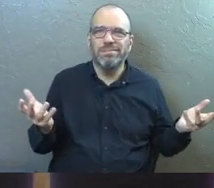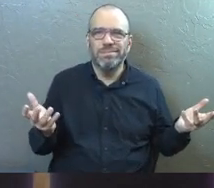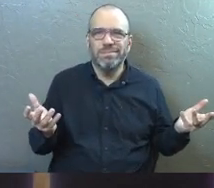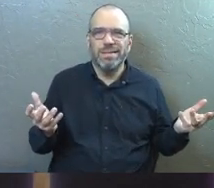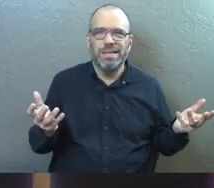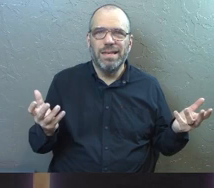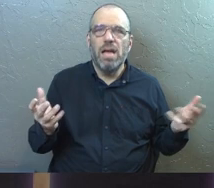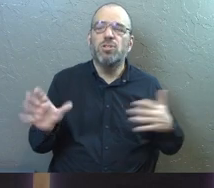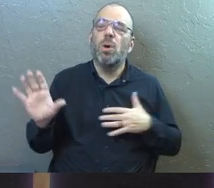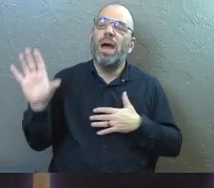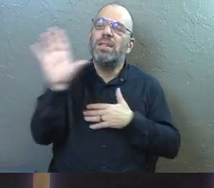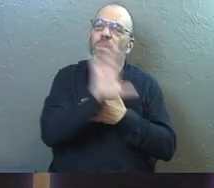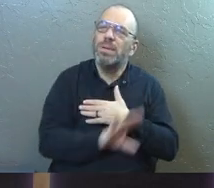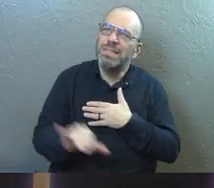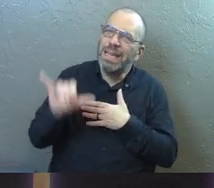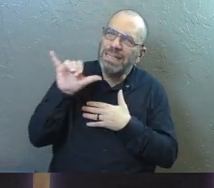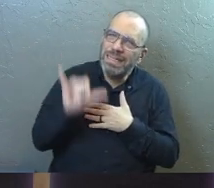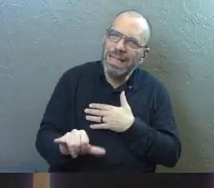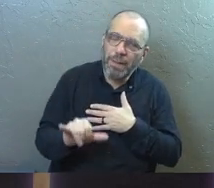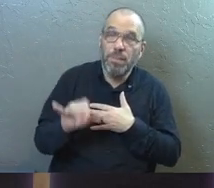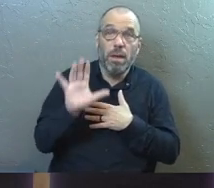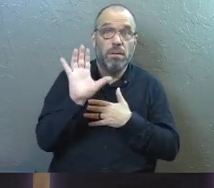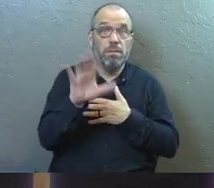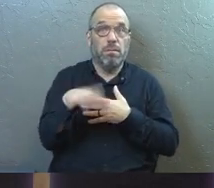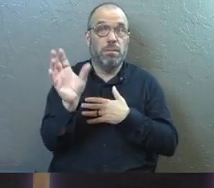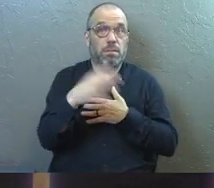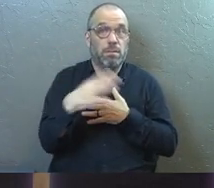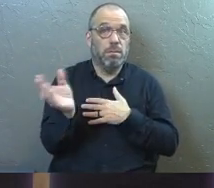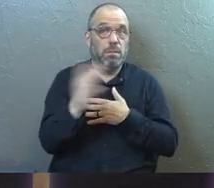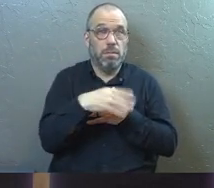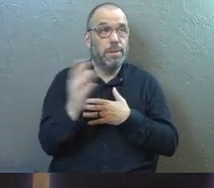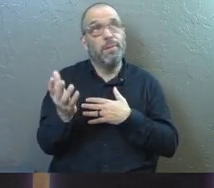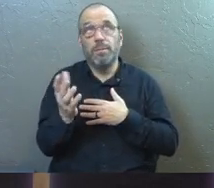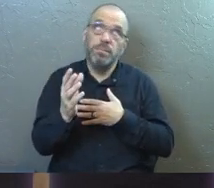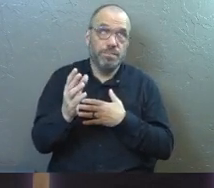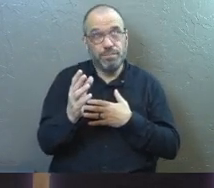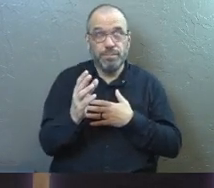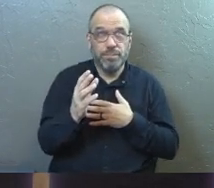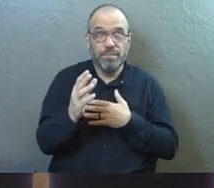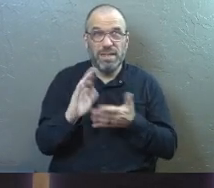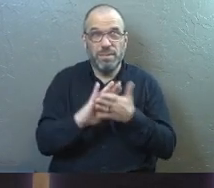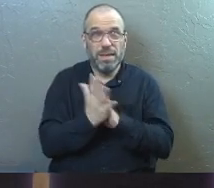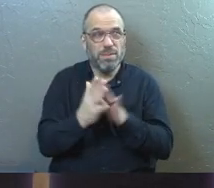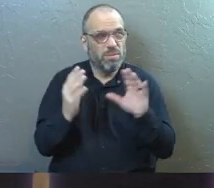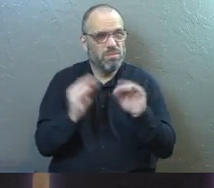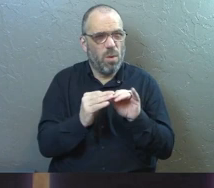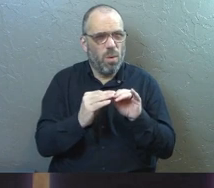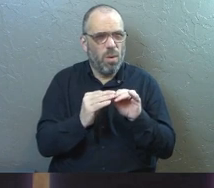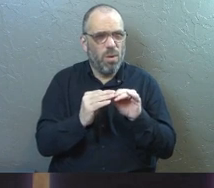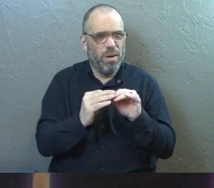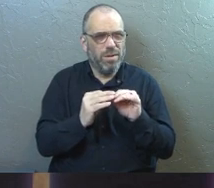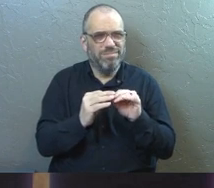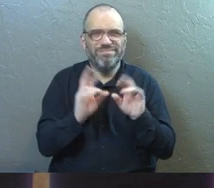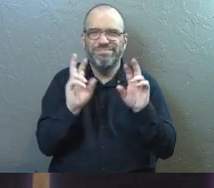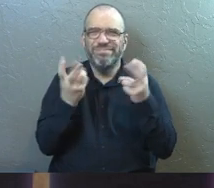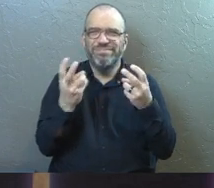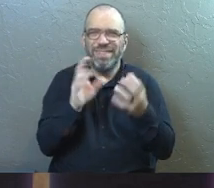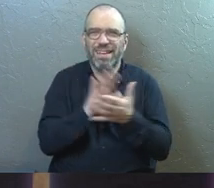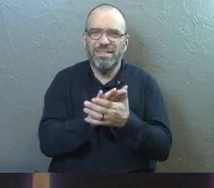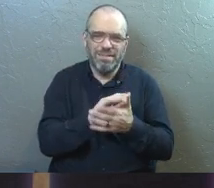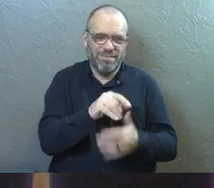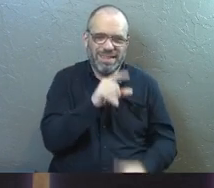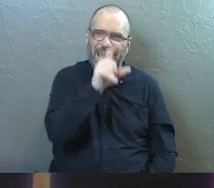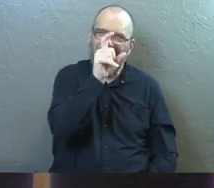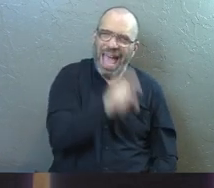And they're being protective of that. And here's the thing, and this gets a little bit academic, but they had to do this, guys.